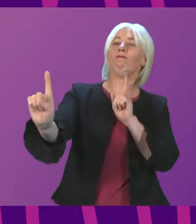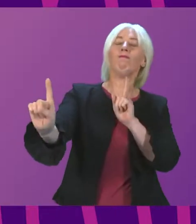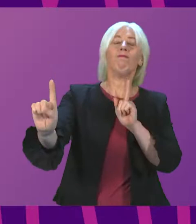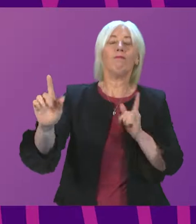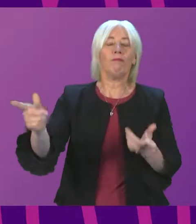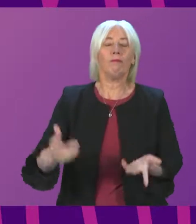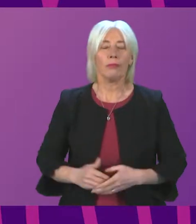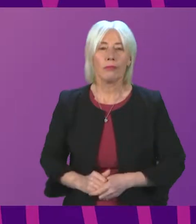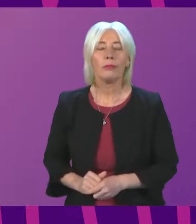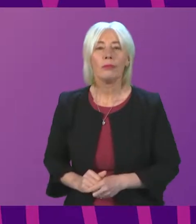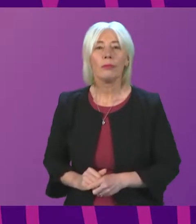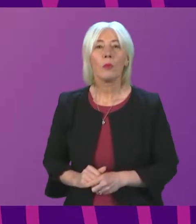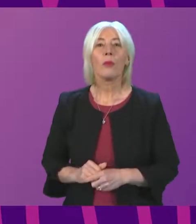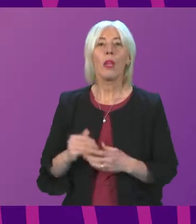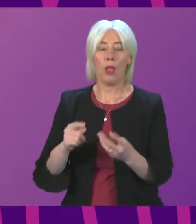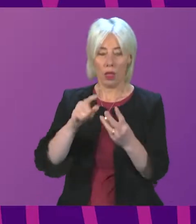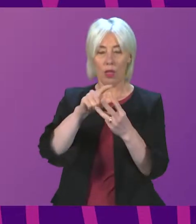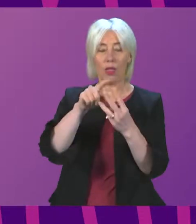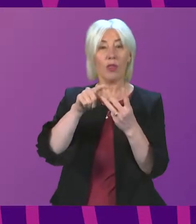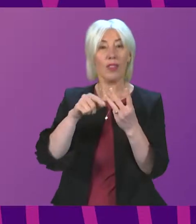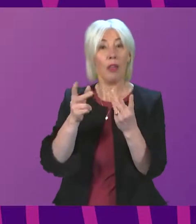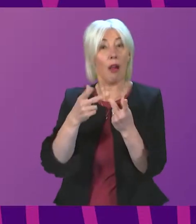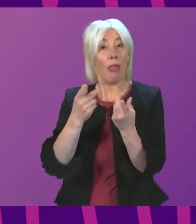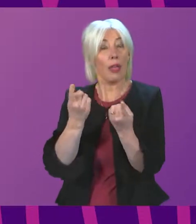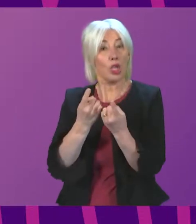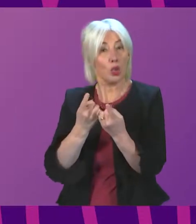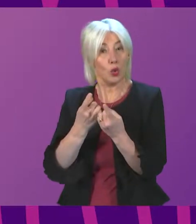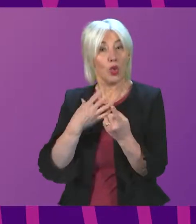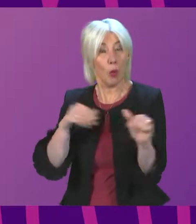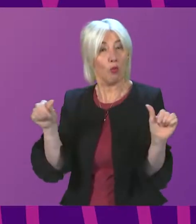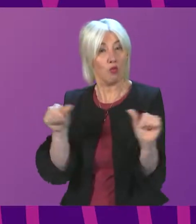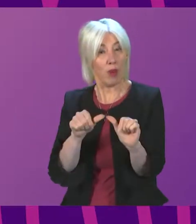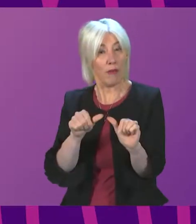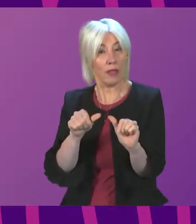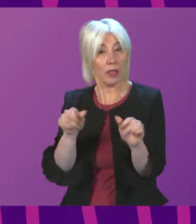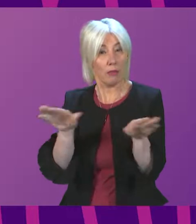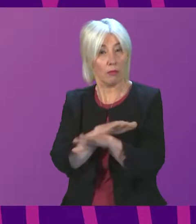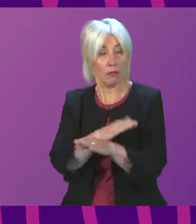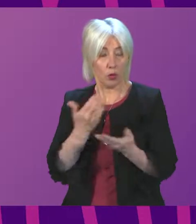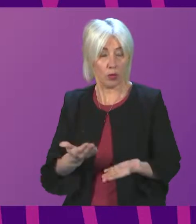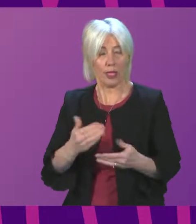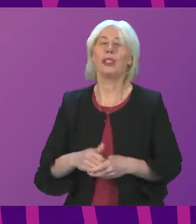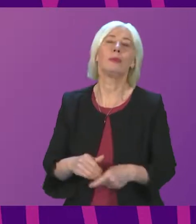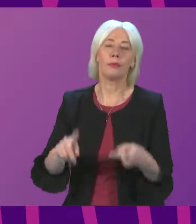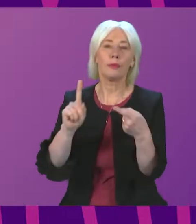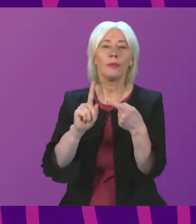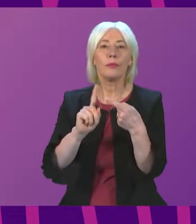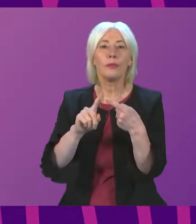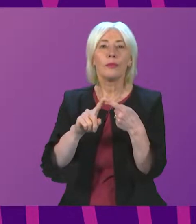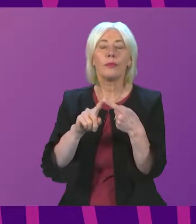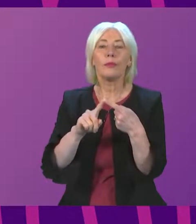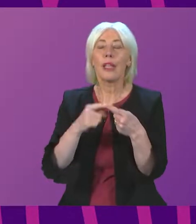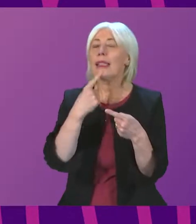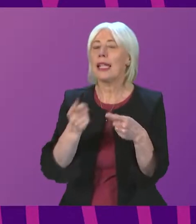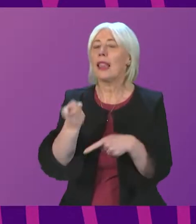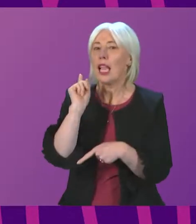they are asking for. There are three further issues, Presiding Officer, that I want to briefly cover today. Firstly, and as I indicated